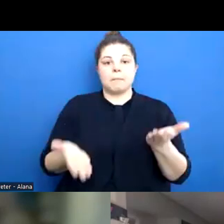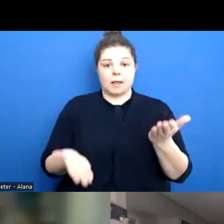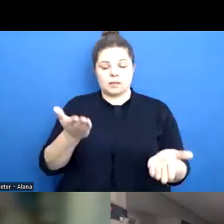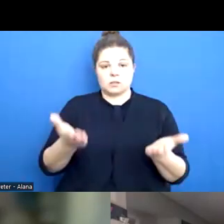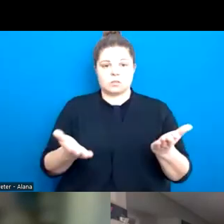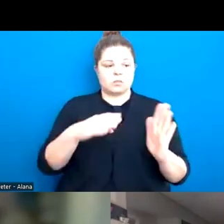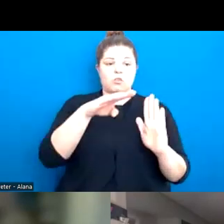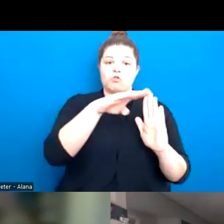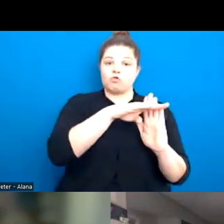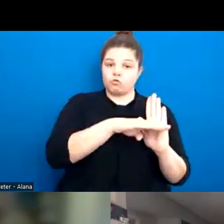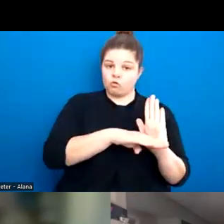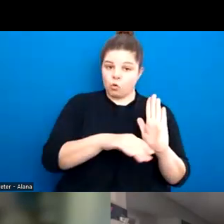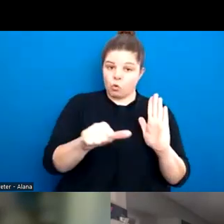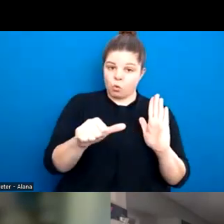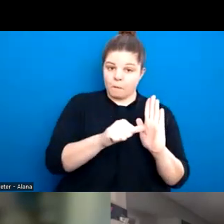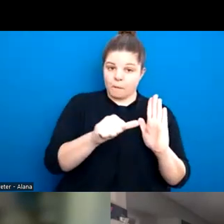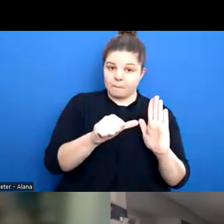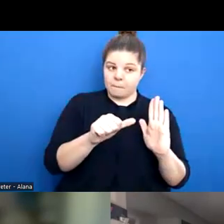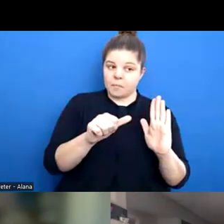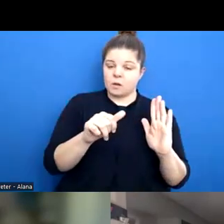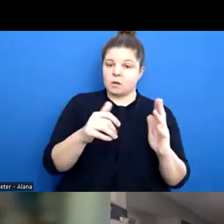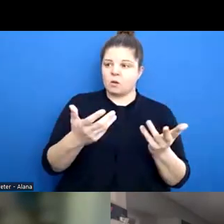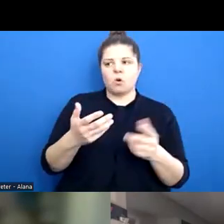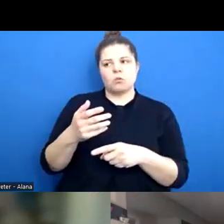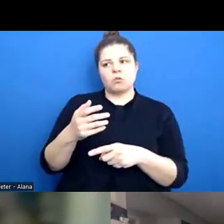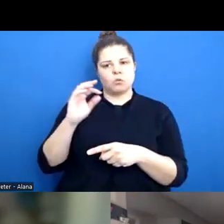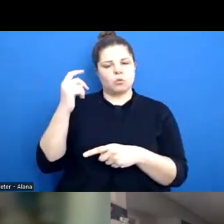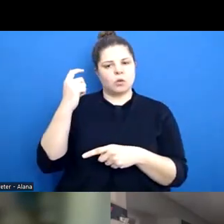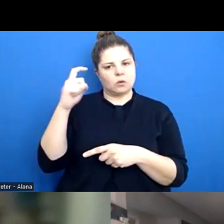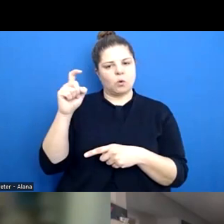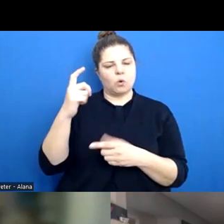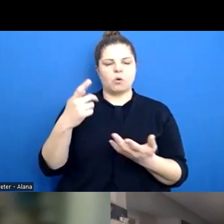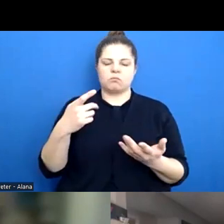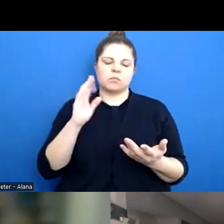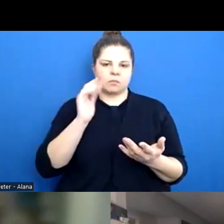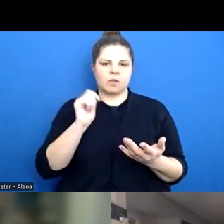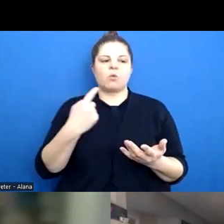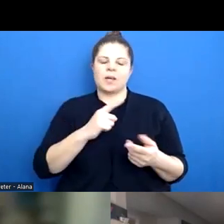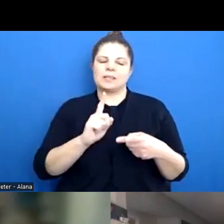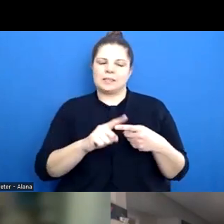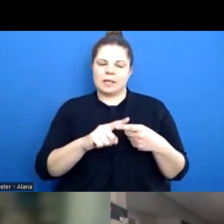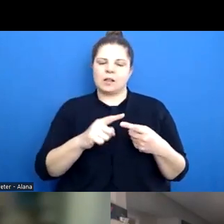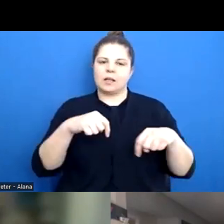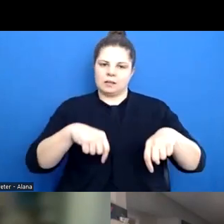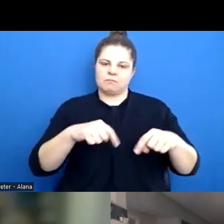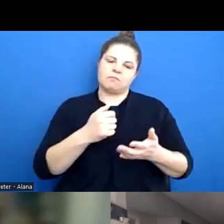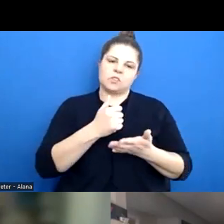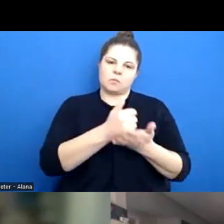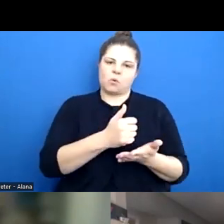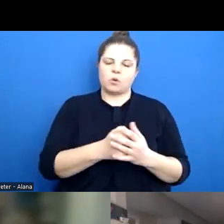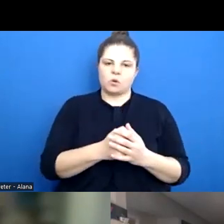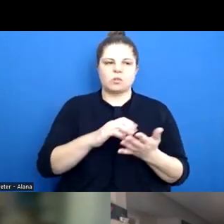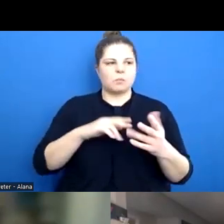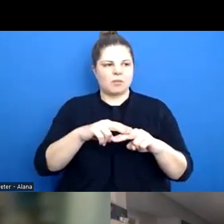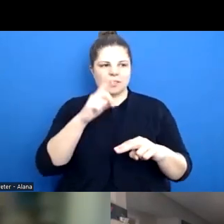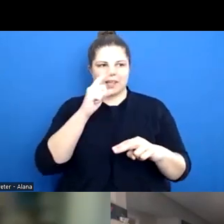rules, but being like, but also if you don't listen to these rules and something goes wrong, we're still here for you and how to, how to navigate that, how to set up that environment.